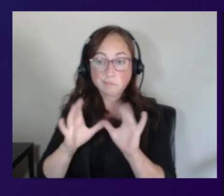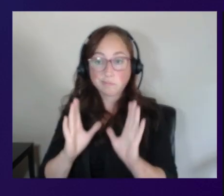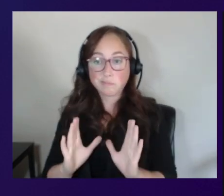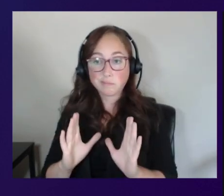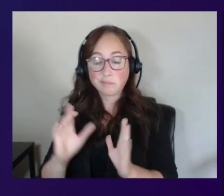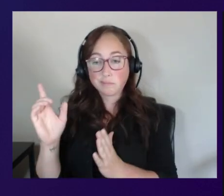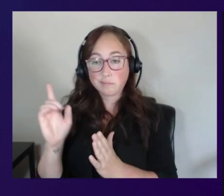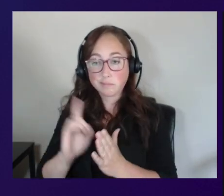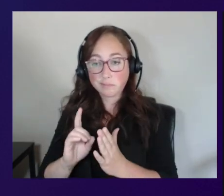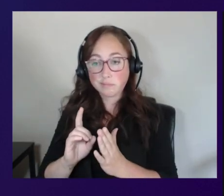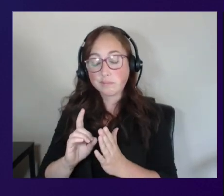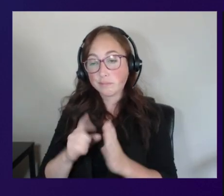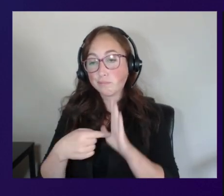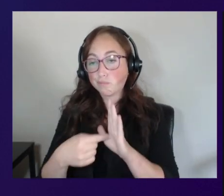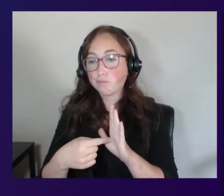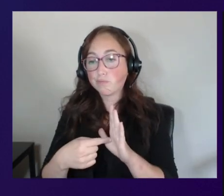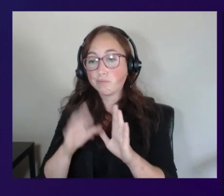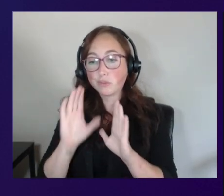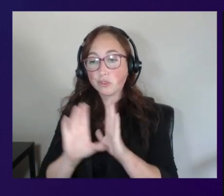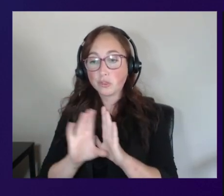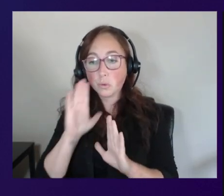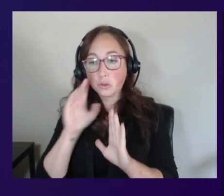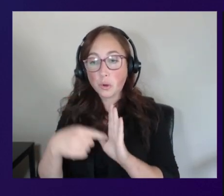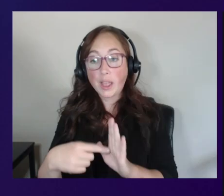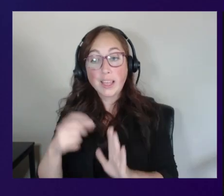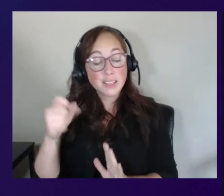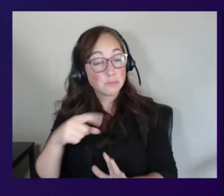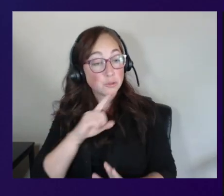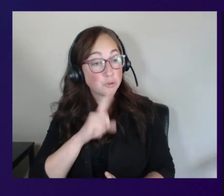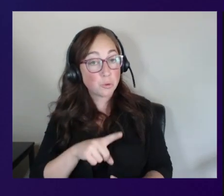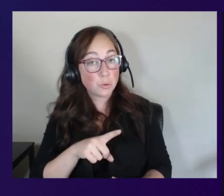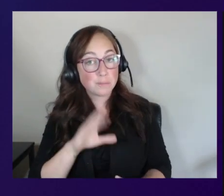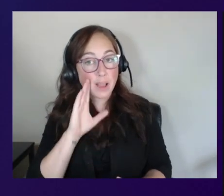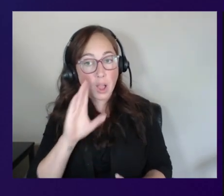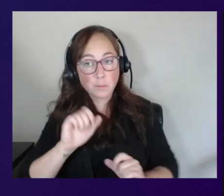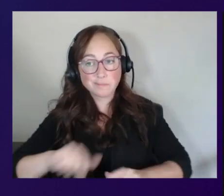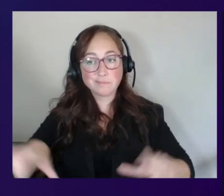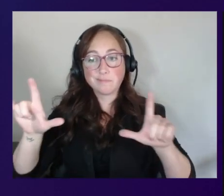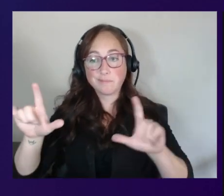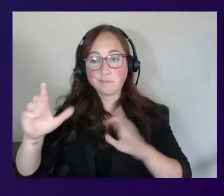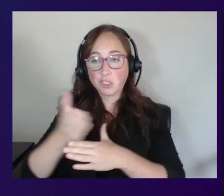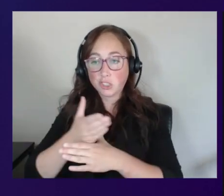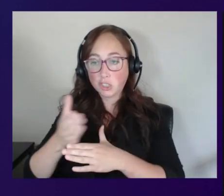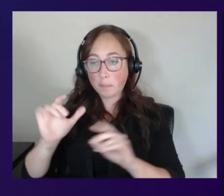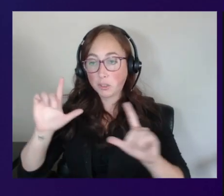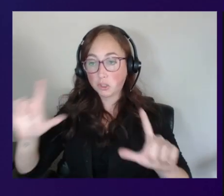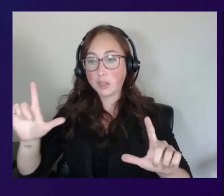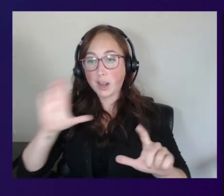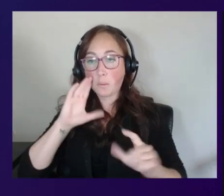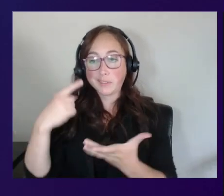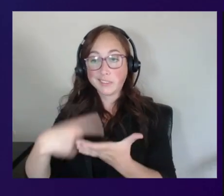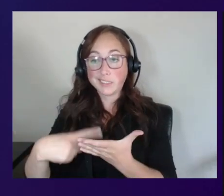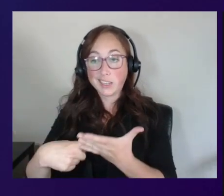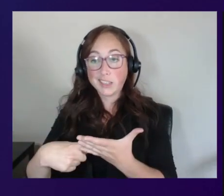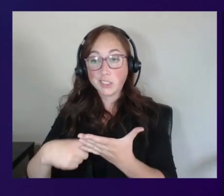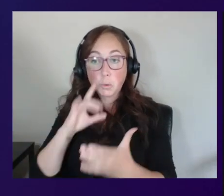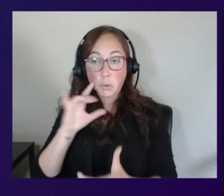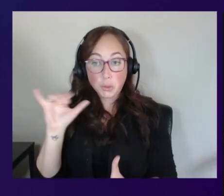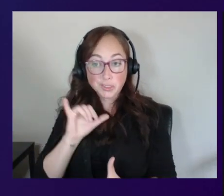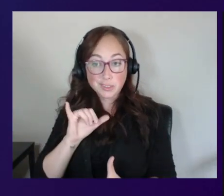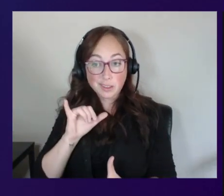yeah definitely uh you know maybe I'll pull my screen share up here and I can actually go over the architecture of this solution